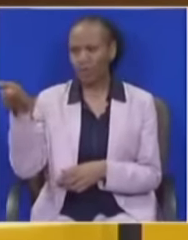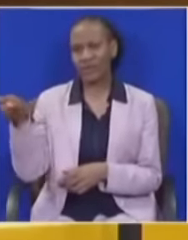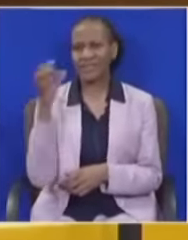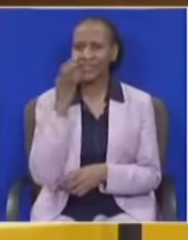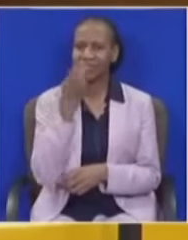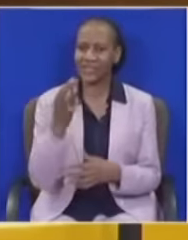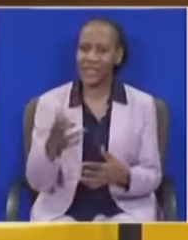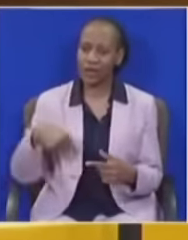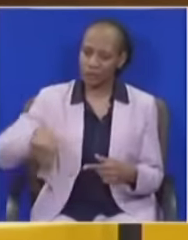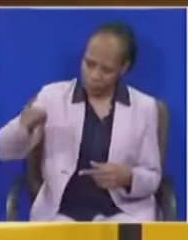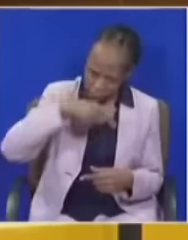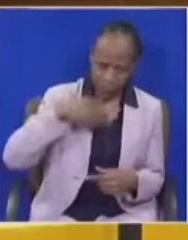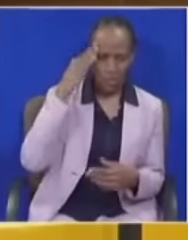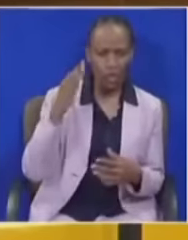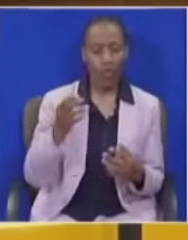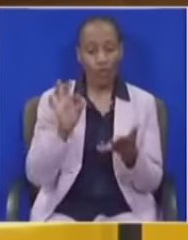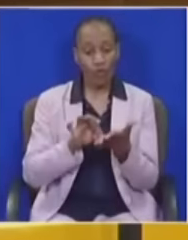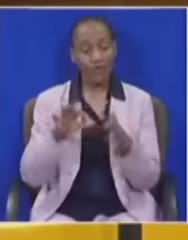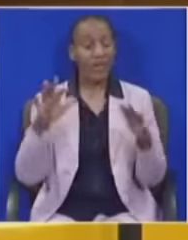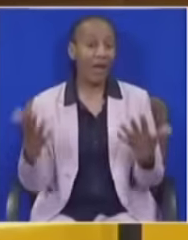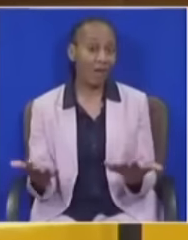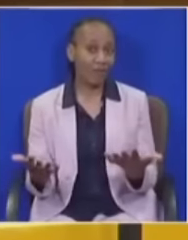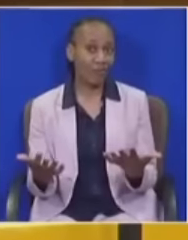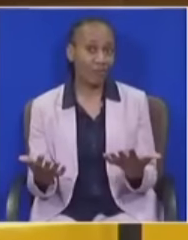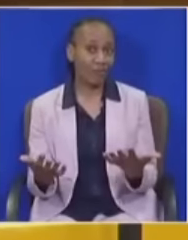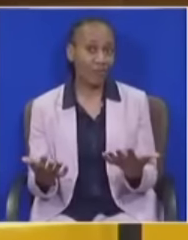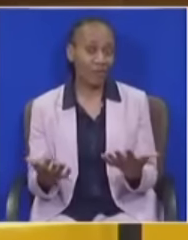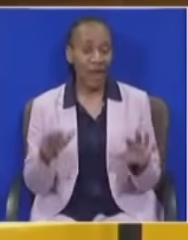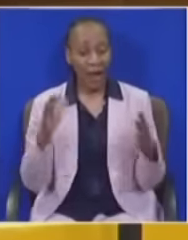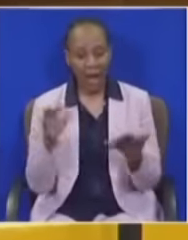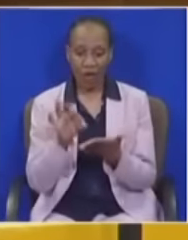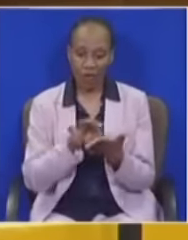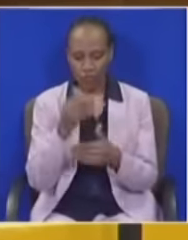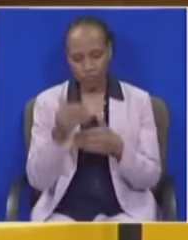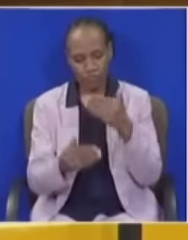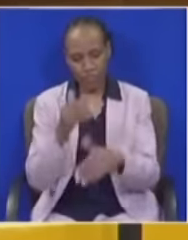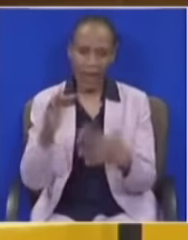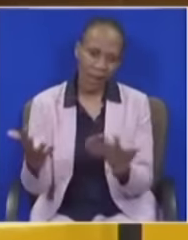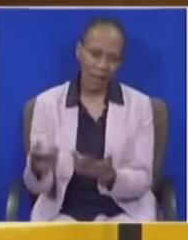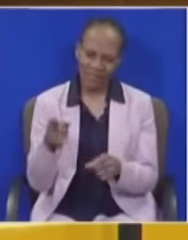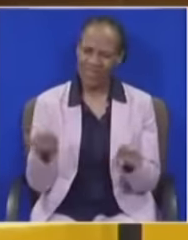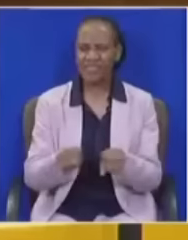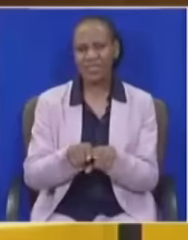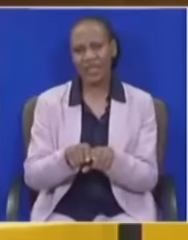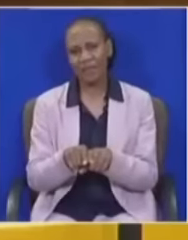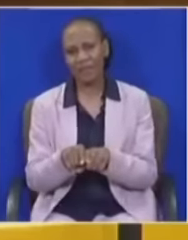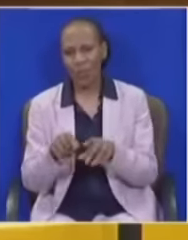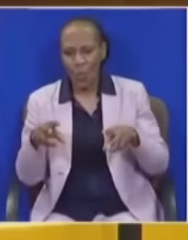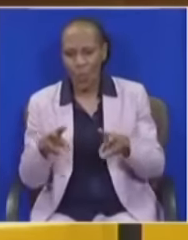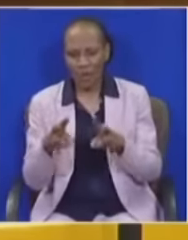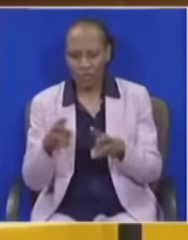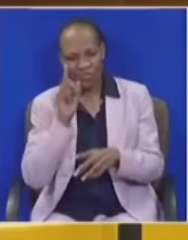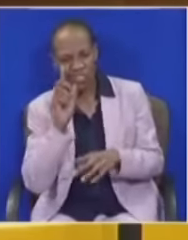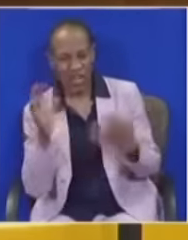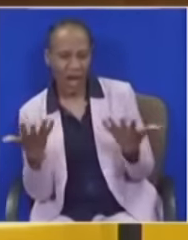know how it is done, referring to the electoral process as the most credible test to determine what the people want.